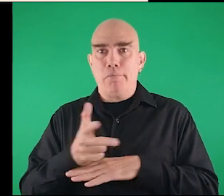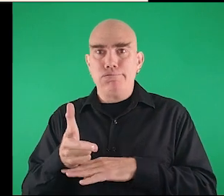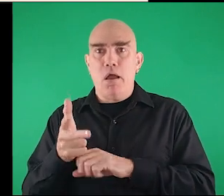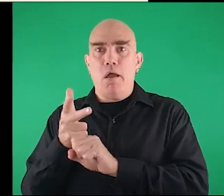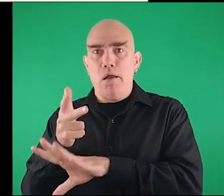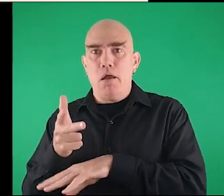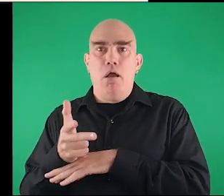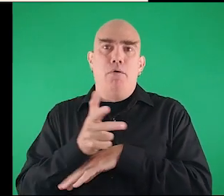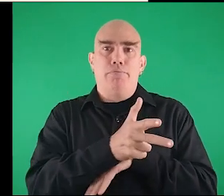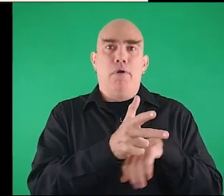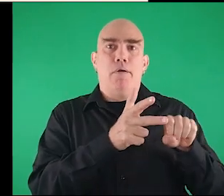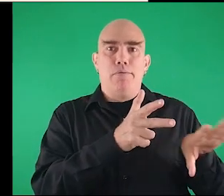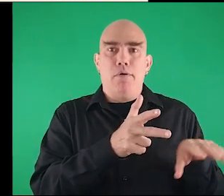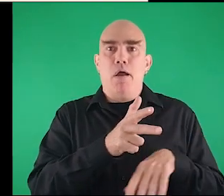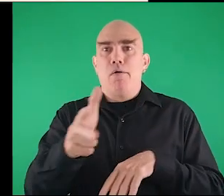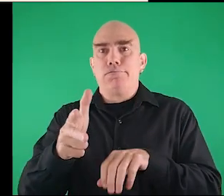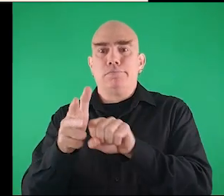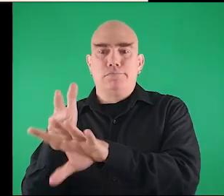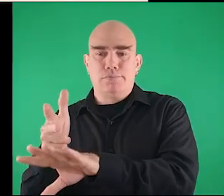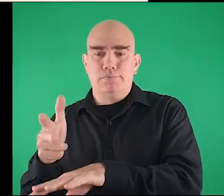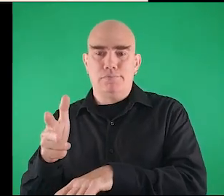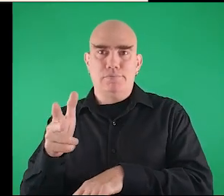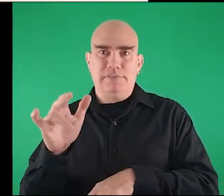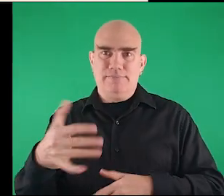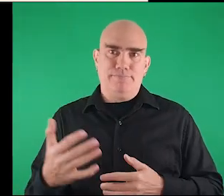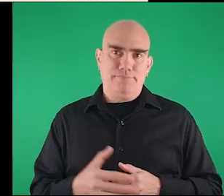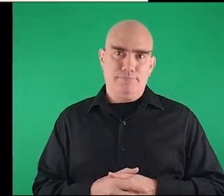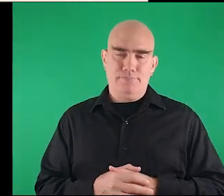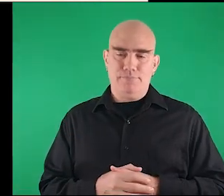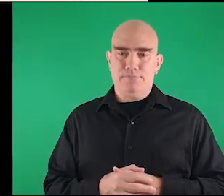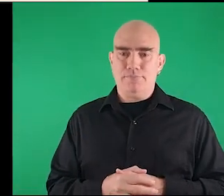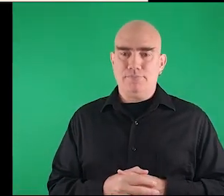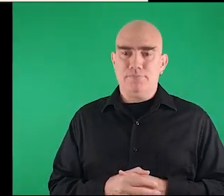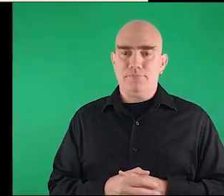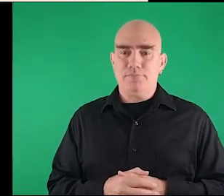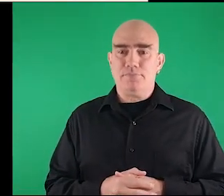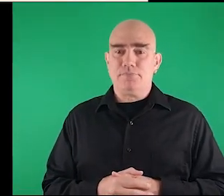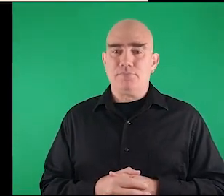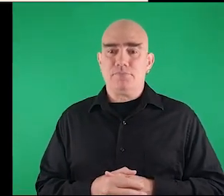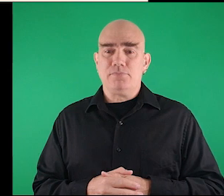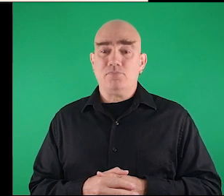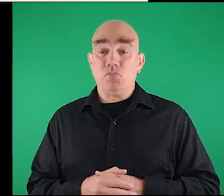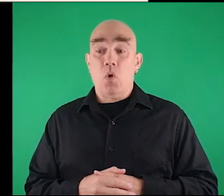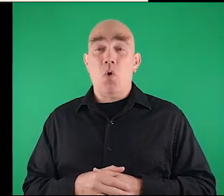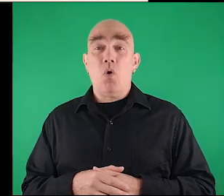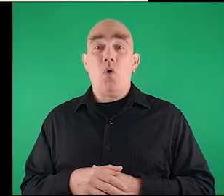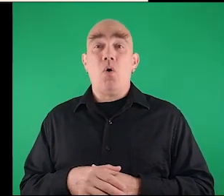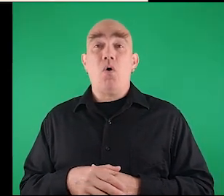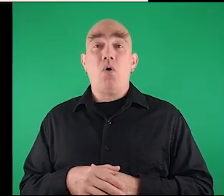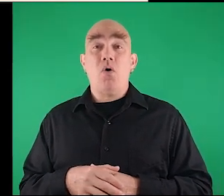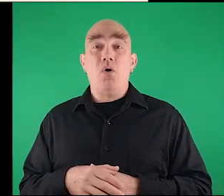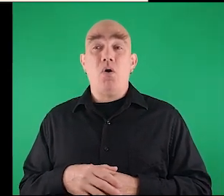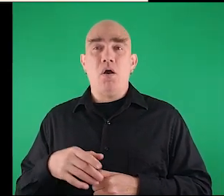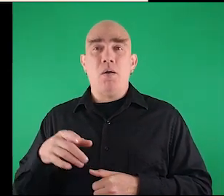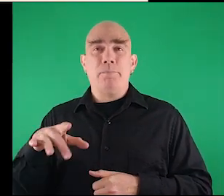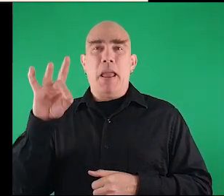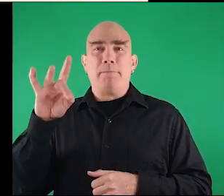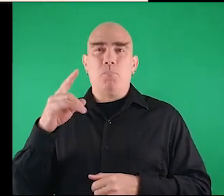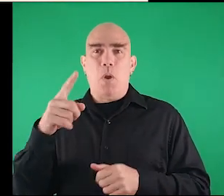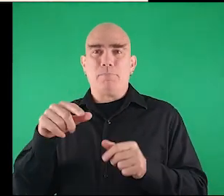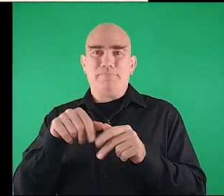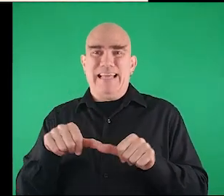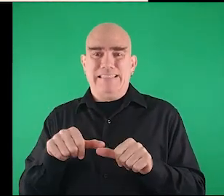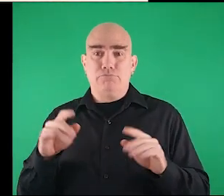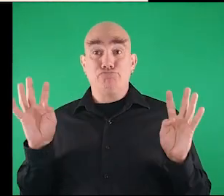different people and go this car for the street and they start